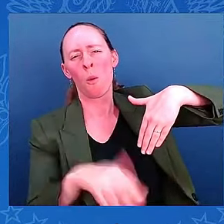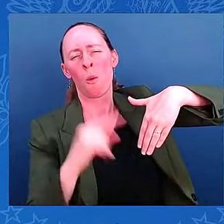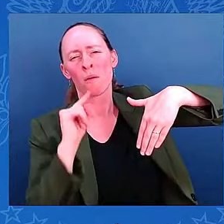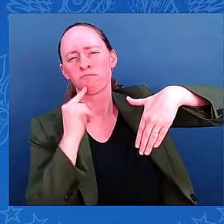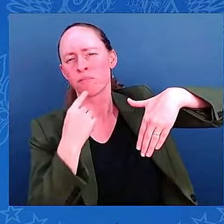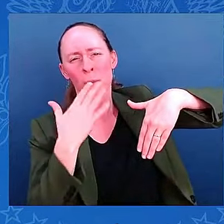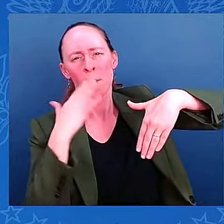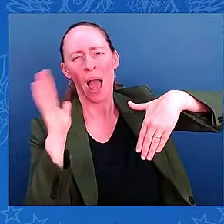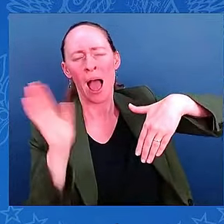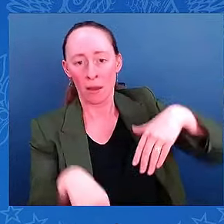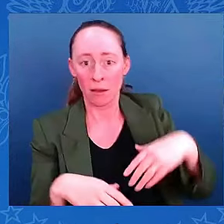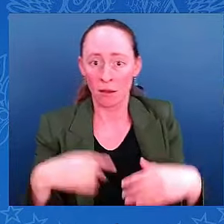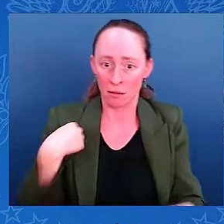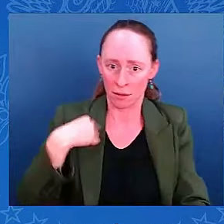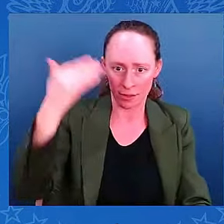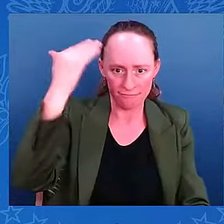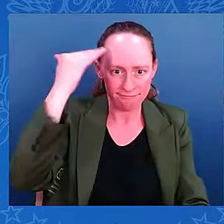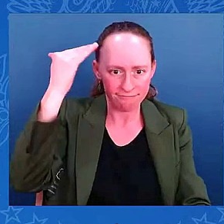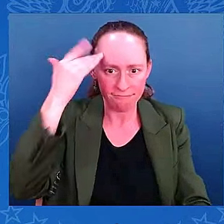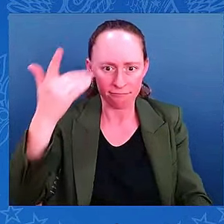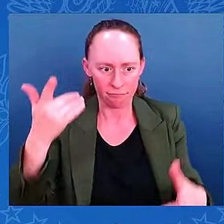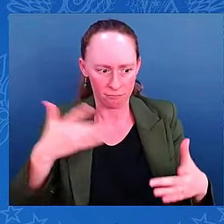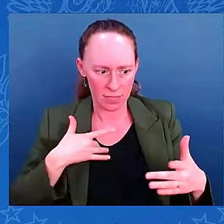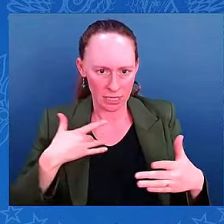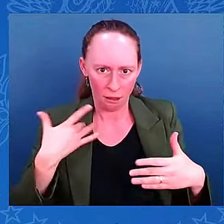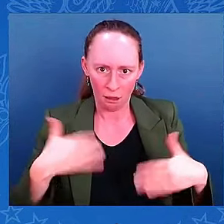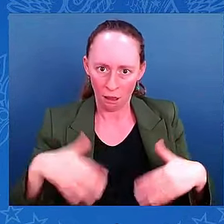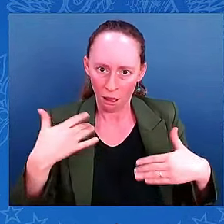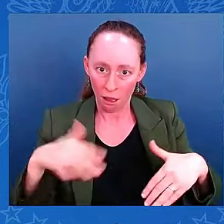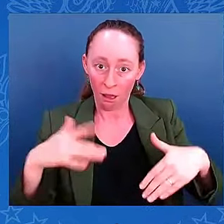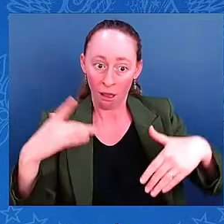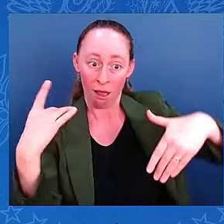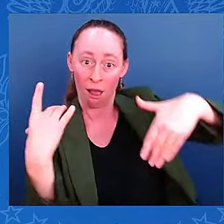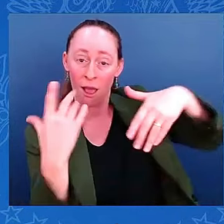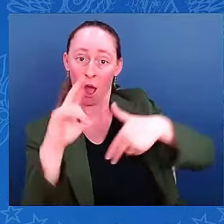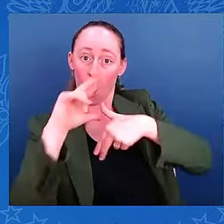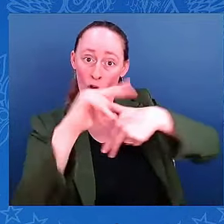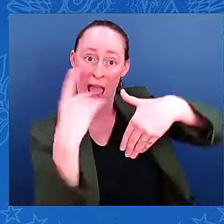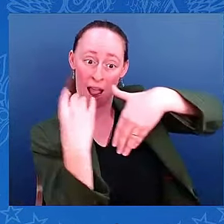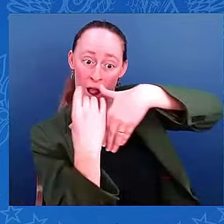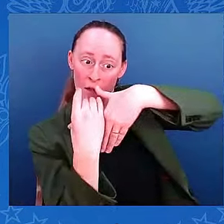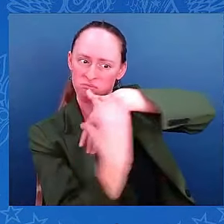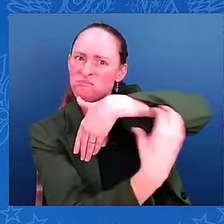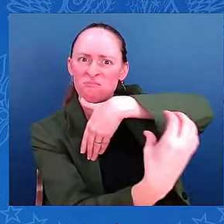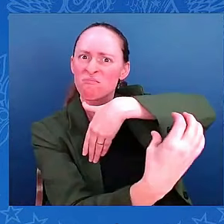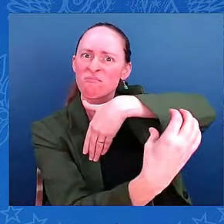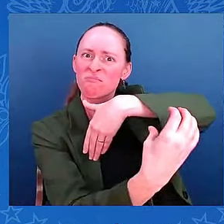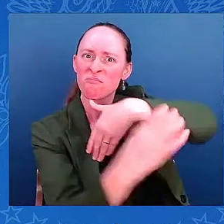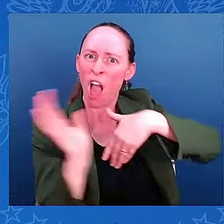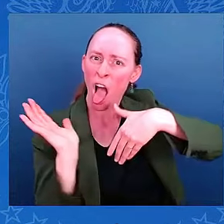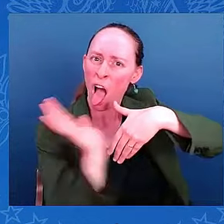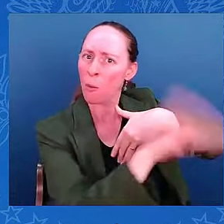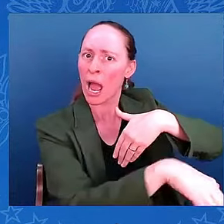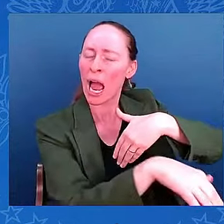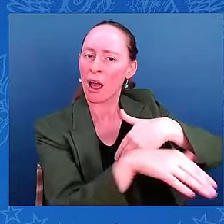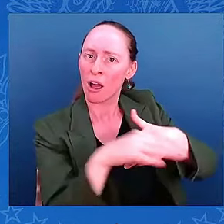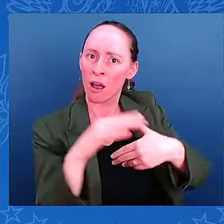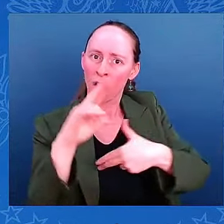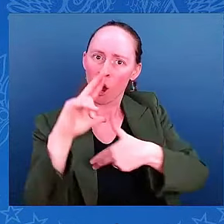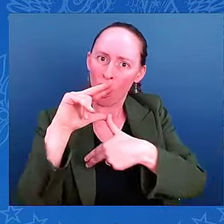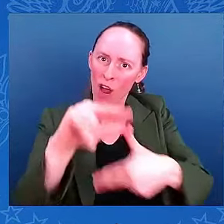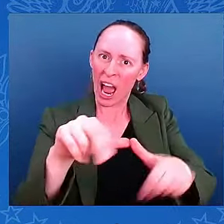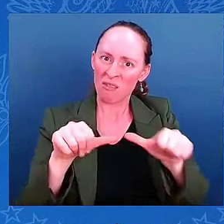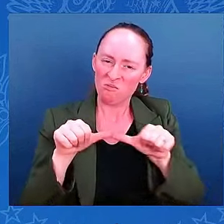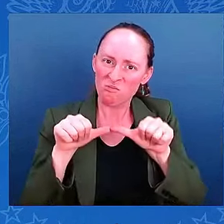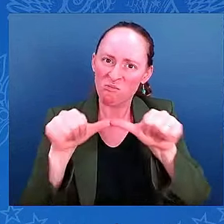enter as a hurricane and exit as a hurricane. So, you'll see damage from the landfall point on the west coast, and you'll see damage on the east